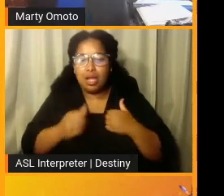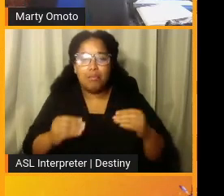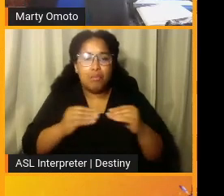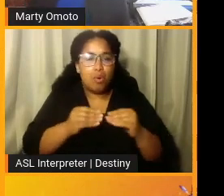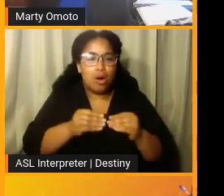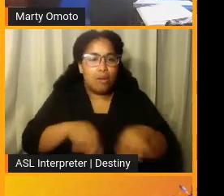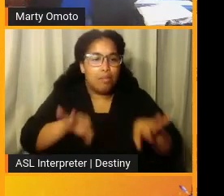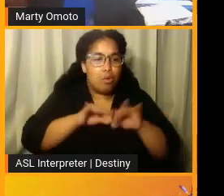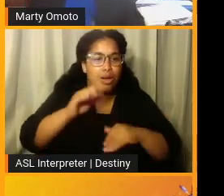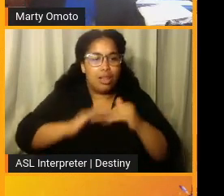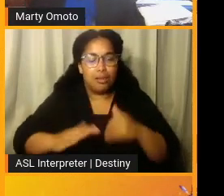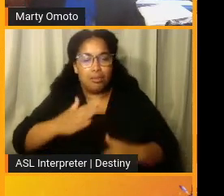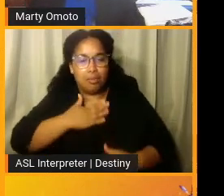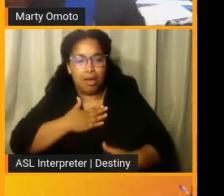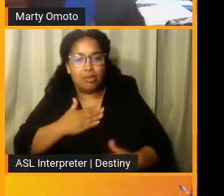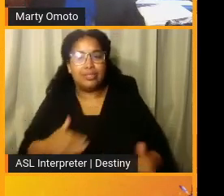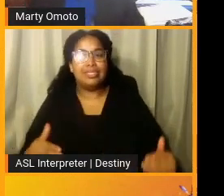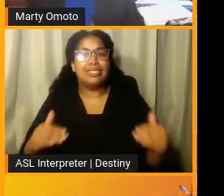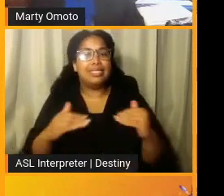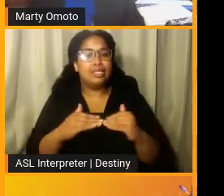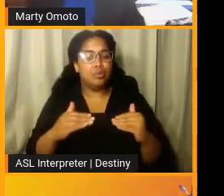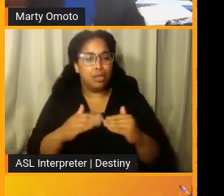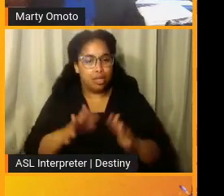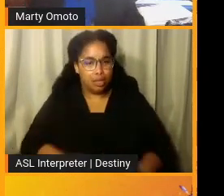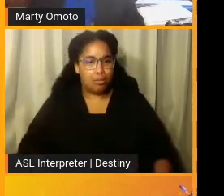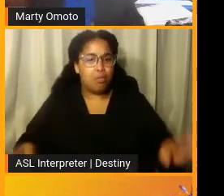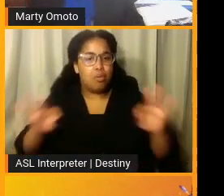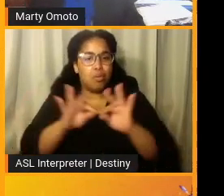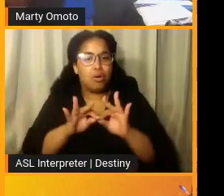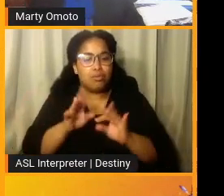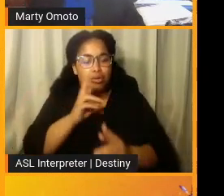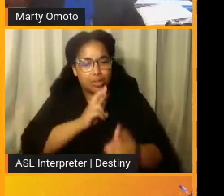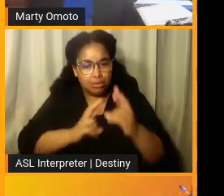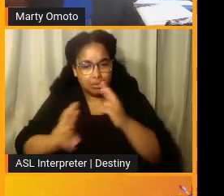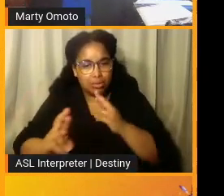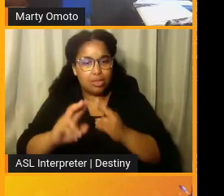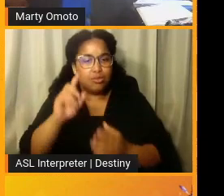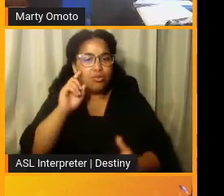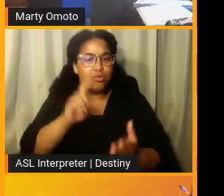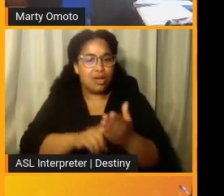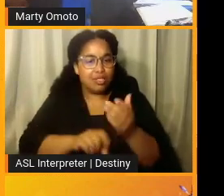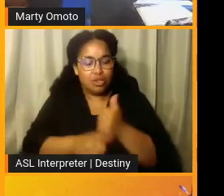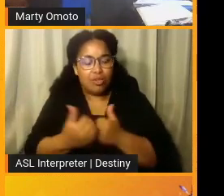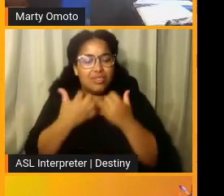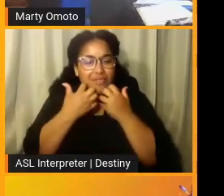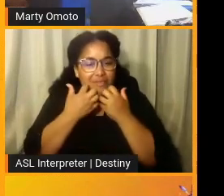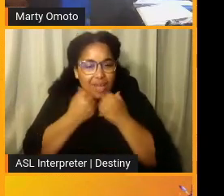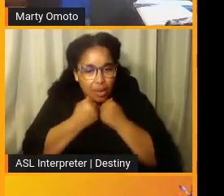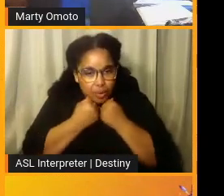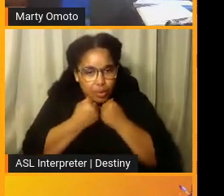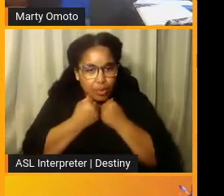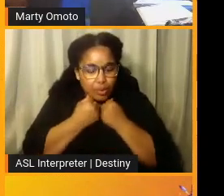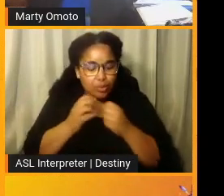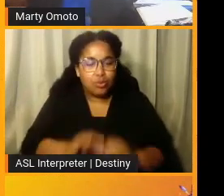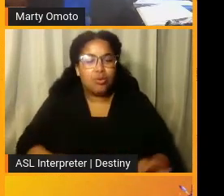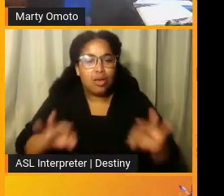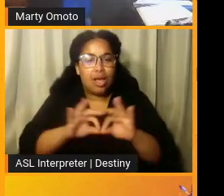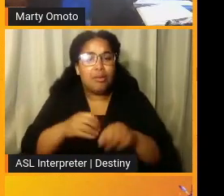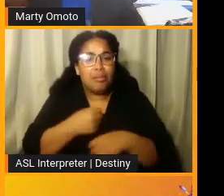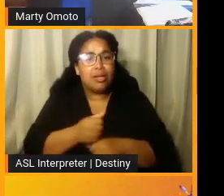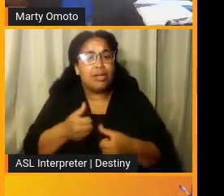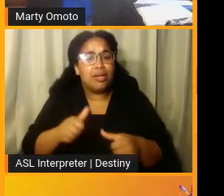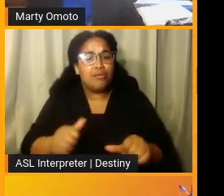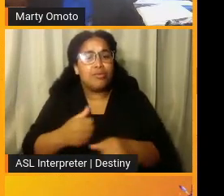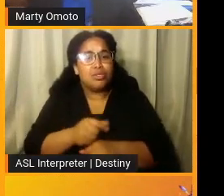It was equally important. And it's about respecting each other, recognizing each other's value, and making an effort for a basic